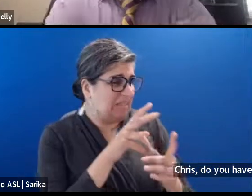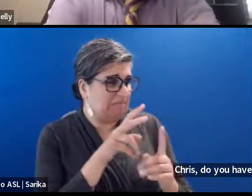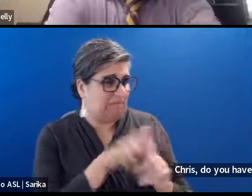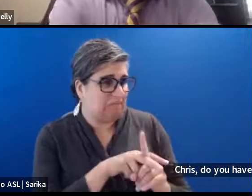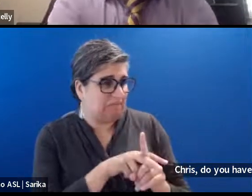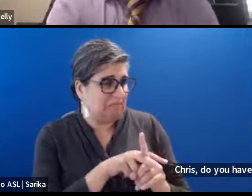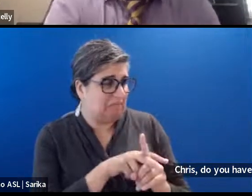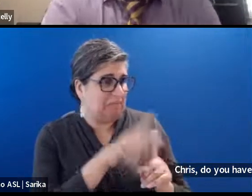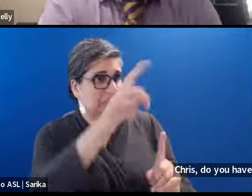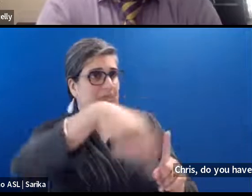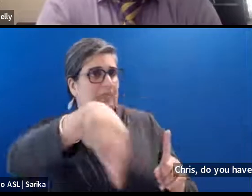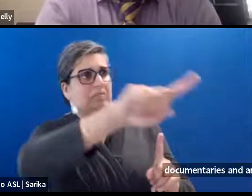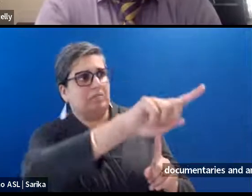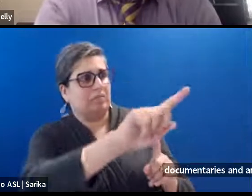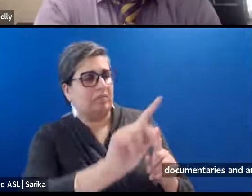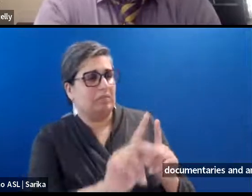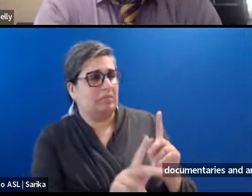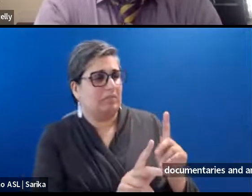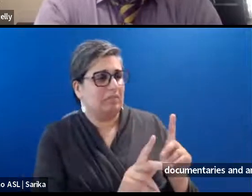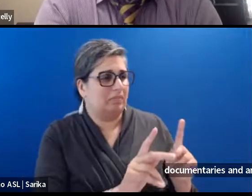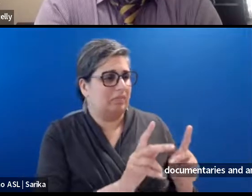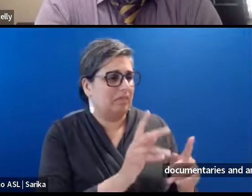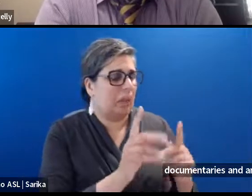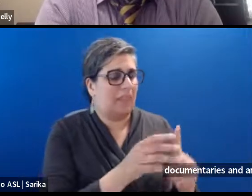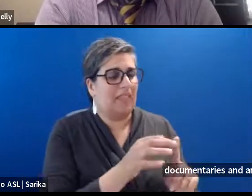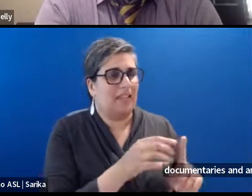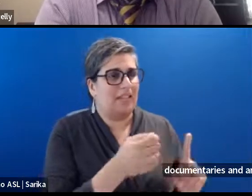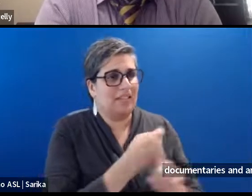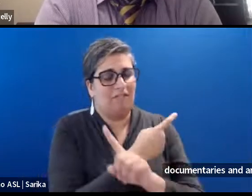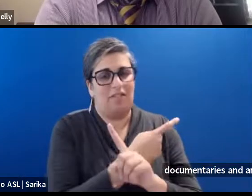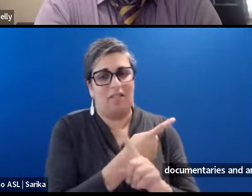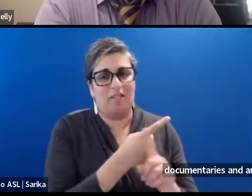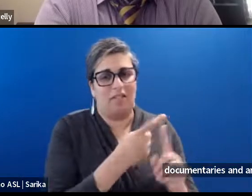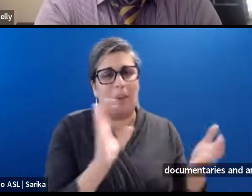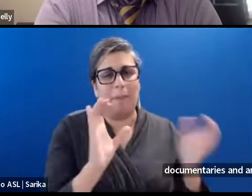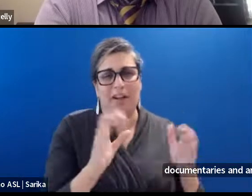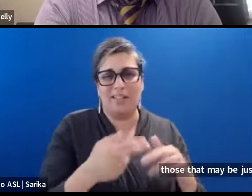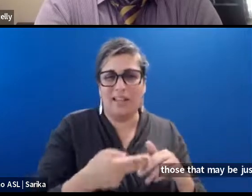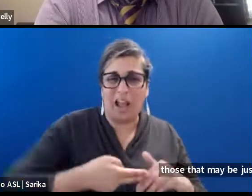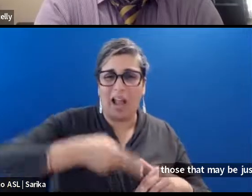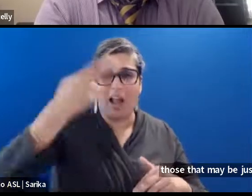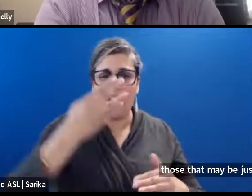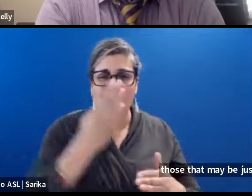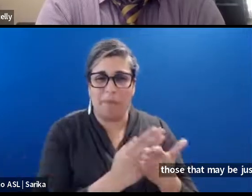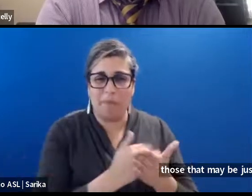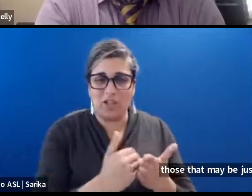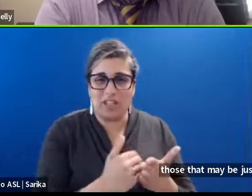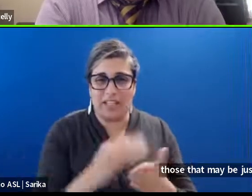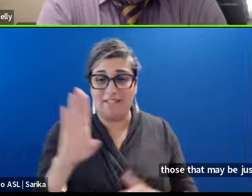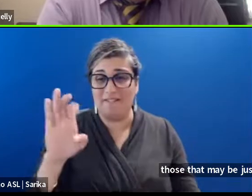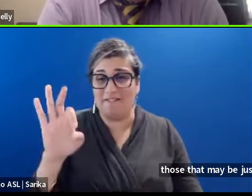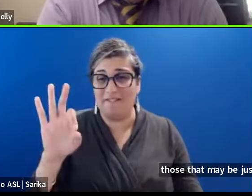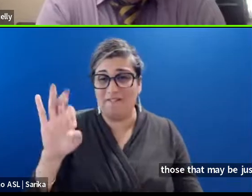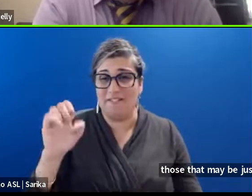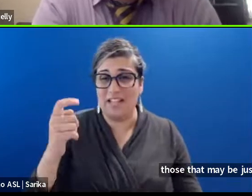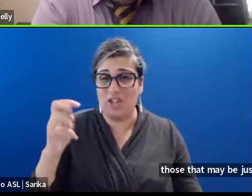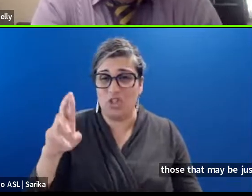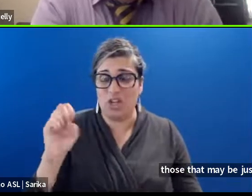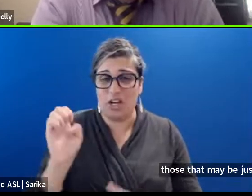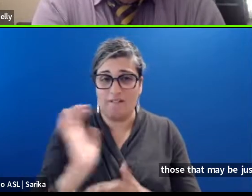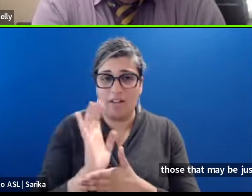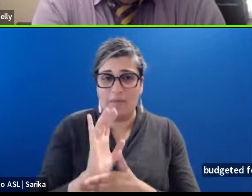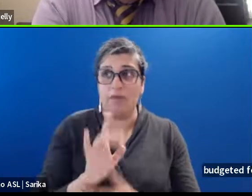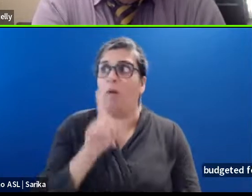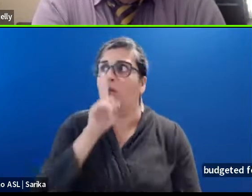That maybe. Is different. Higher. Budgeted. Feature films. Oh yeah. Absolutely.